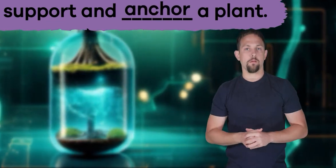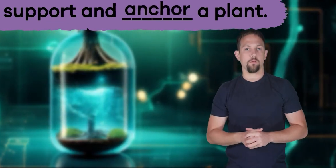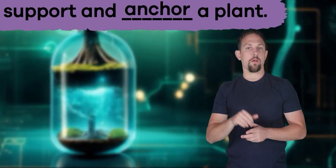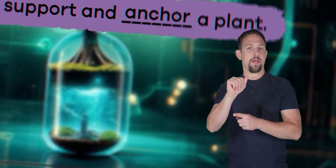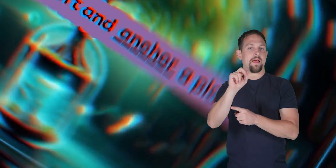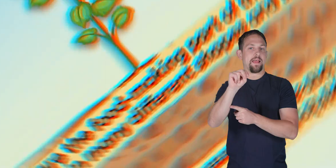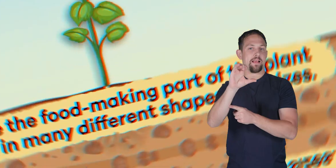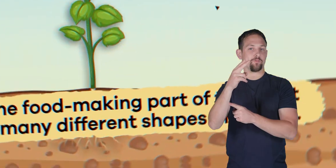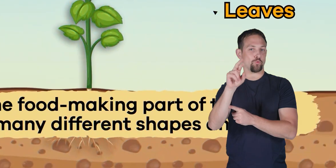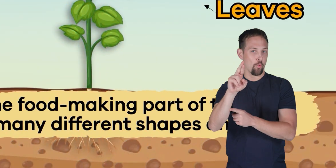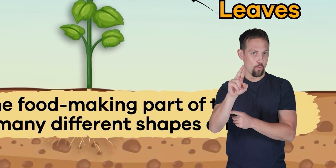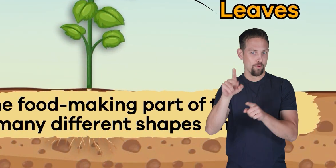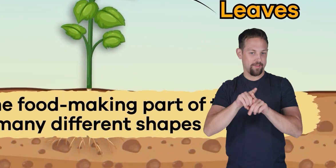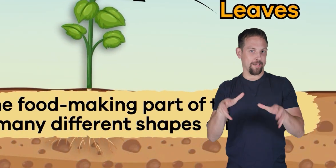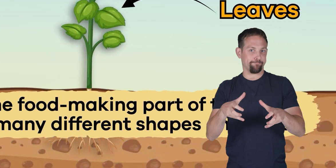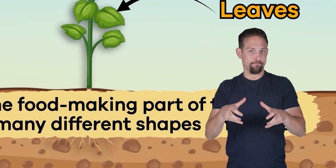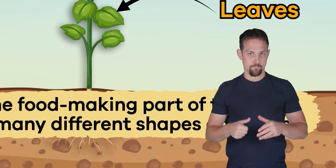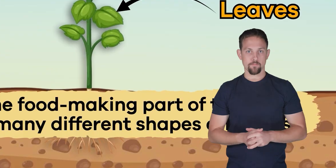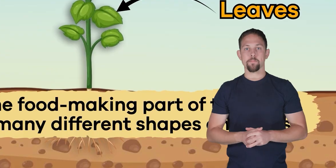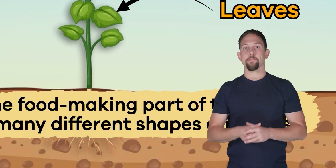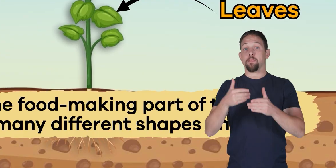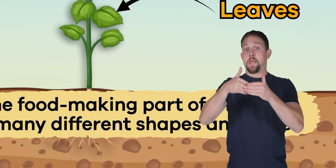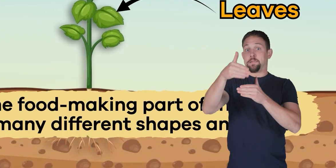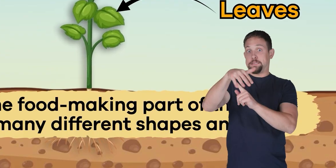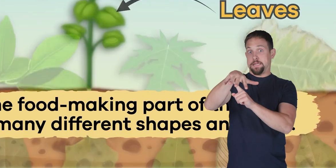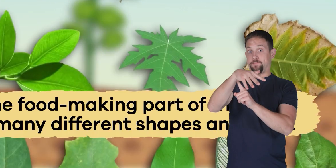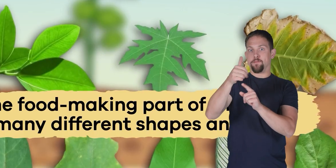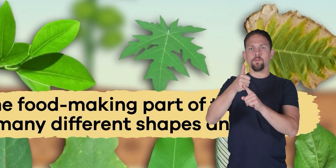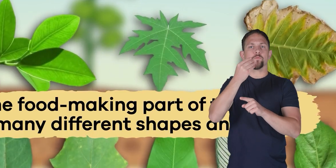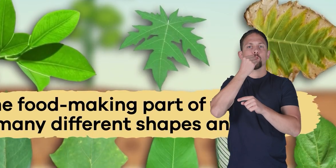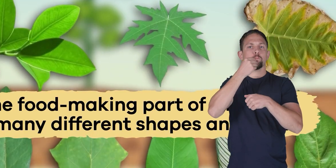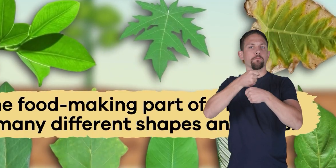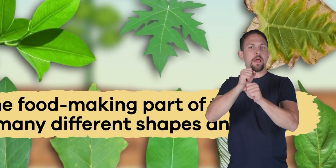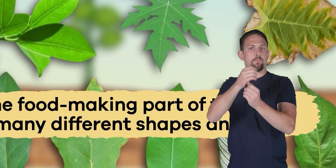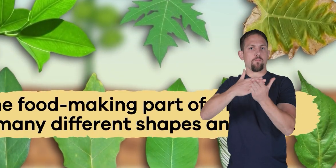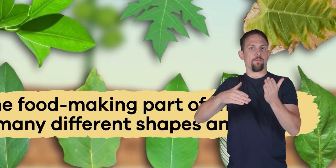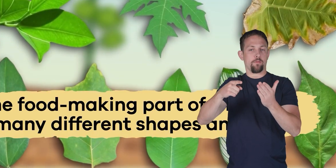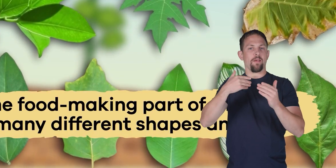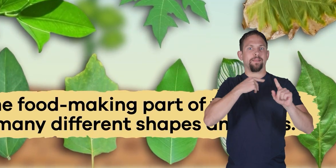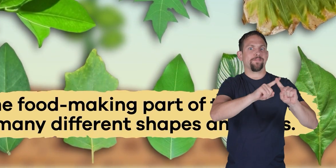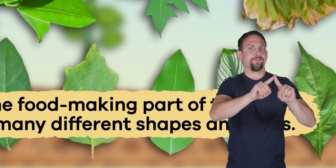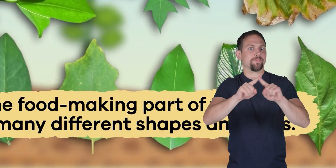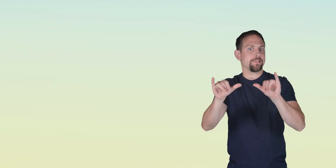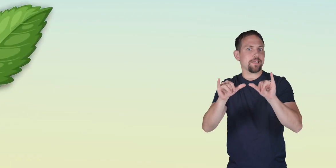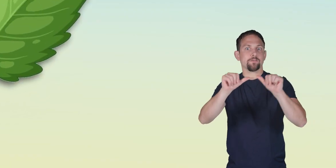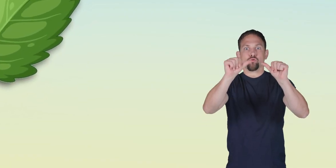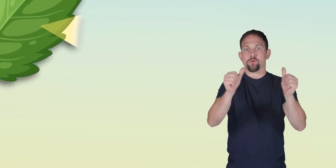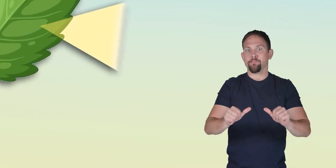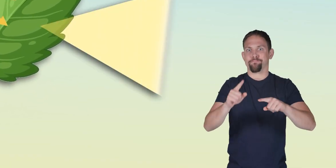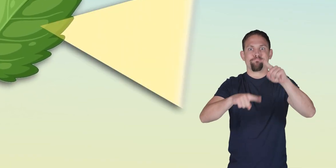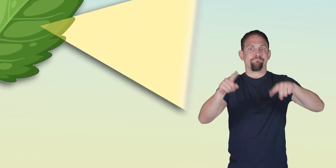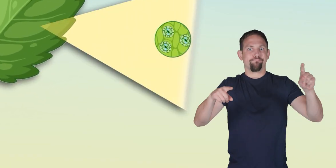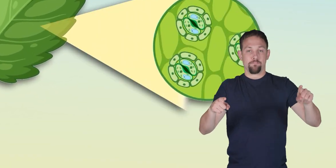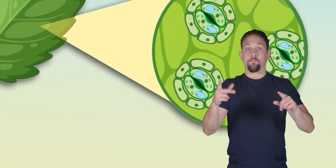leaves are the food making part of the plant and come in many different shapes and sizes they catch